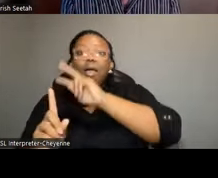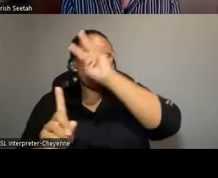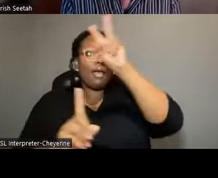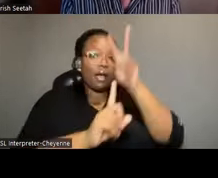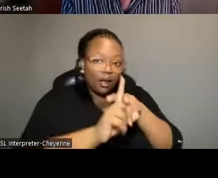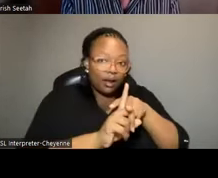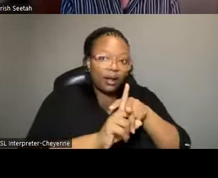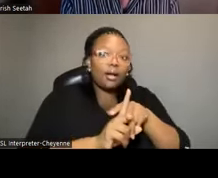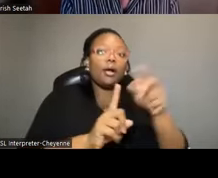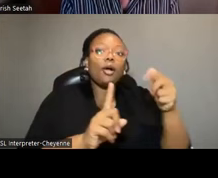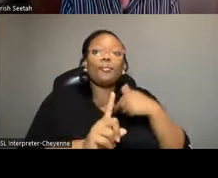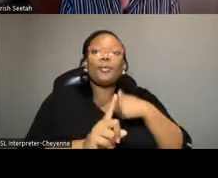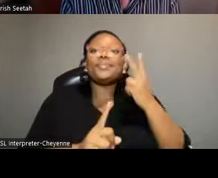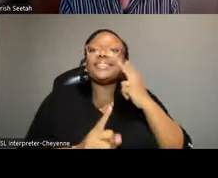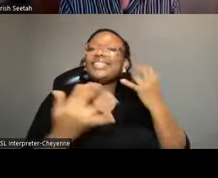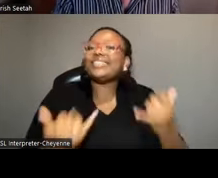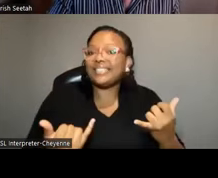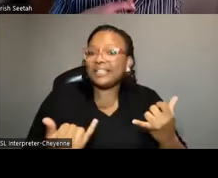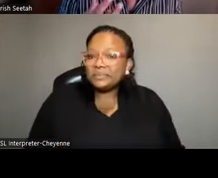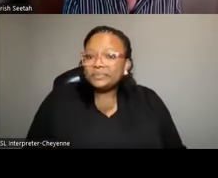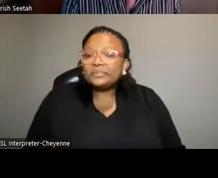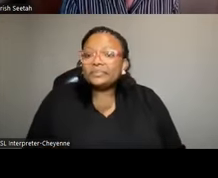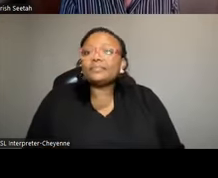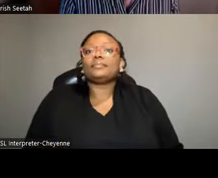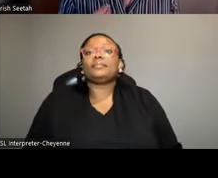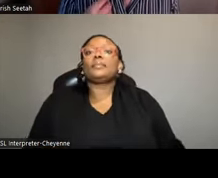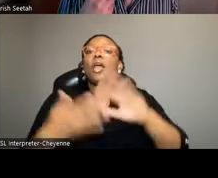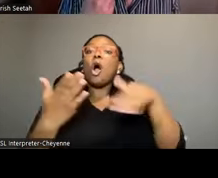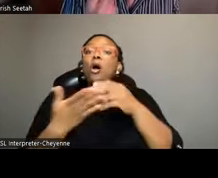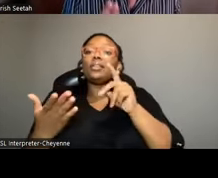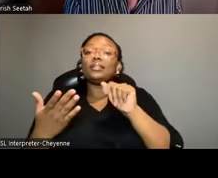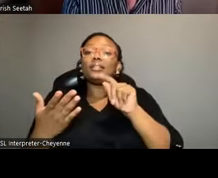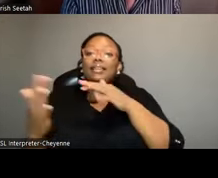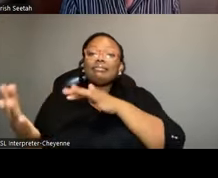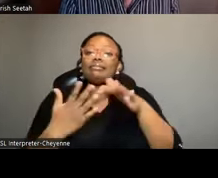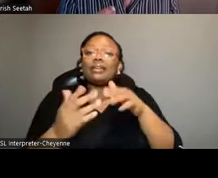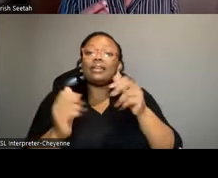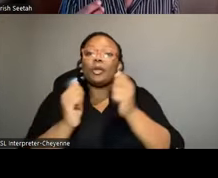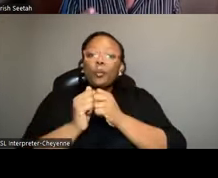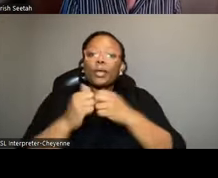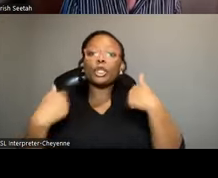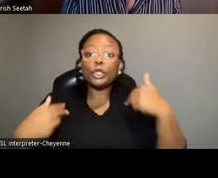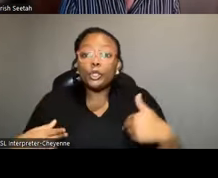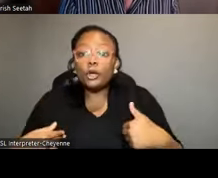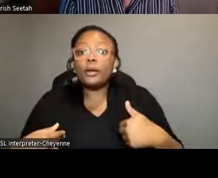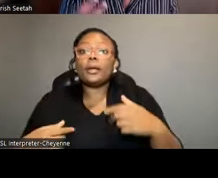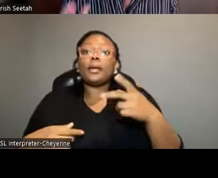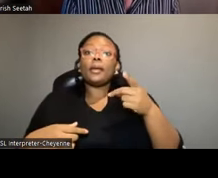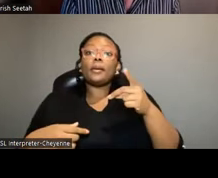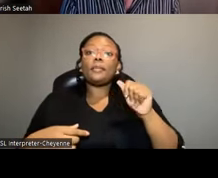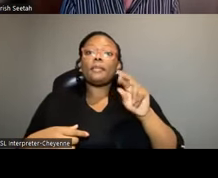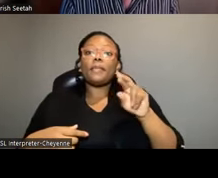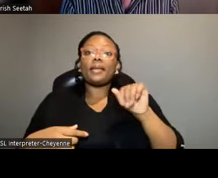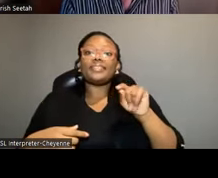on what we're seeing in the present day. But all of these data sets are studied alongside human and parasitic